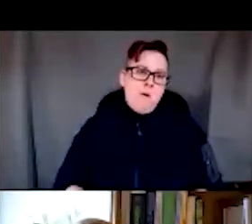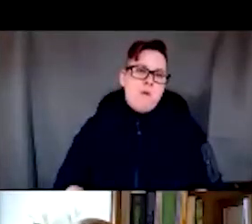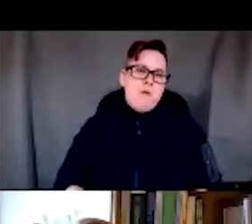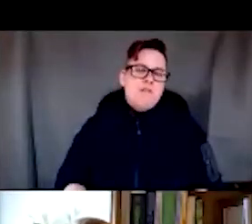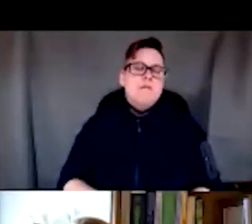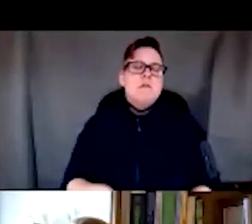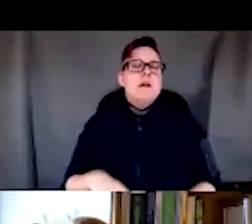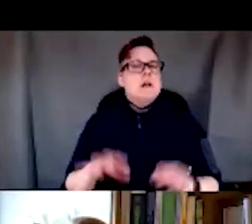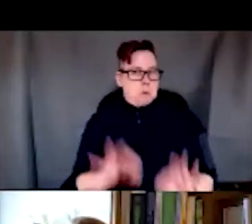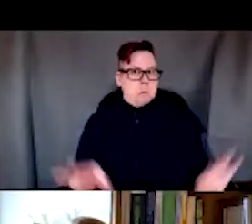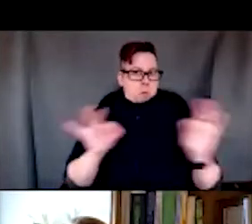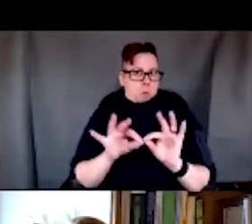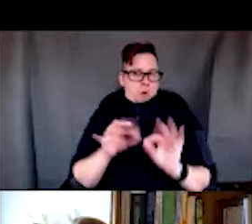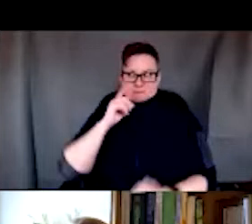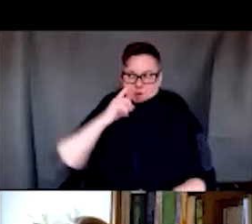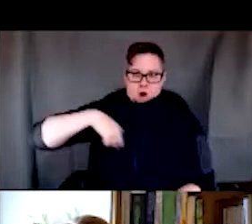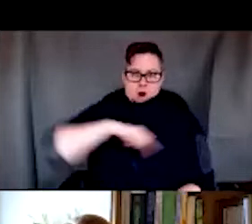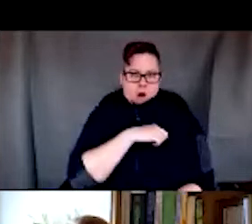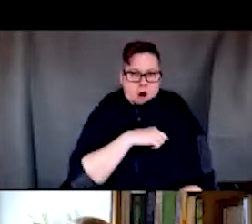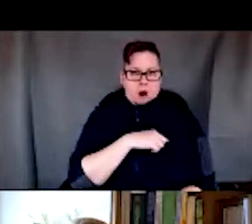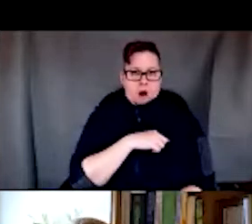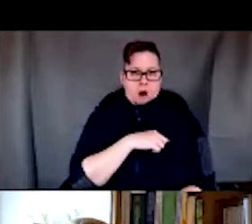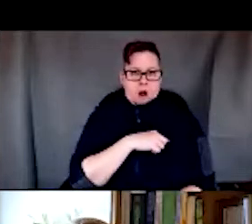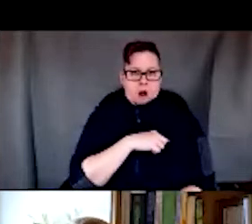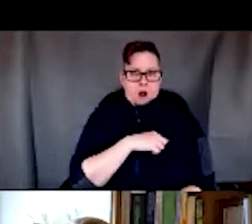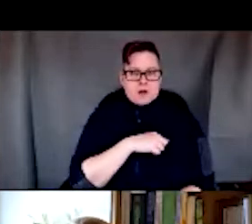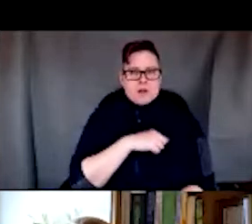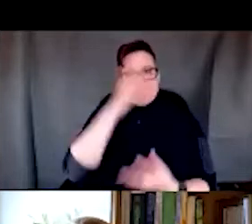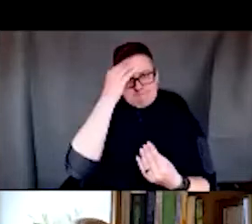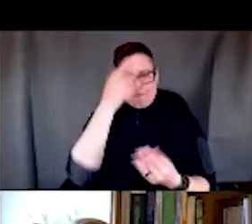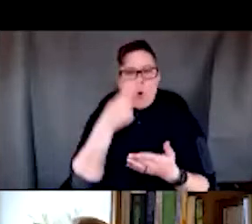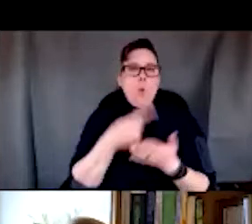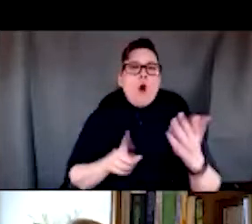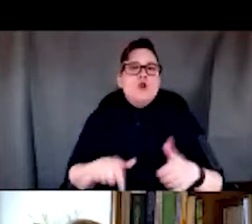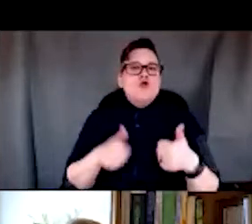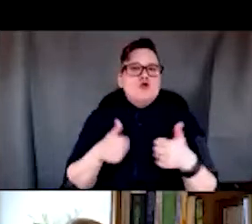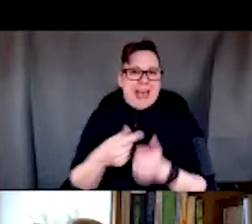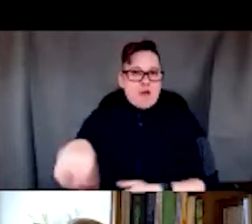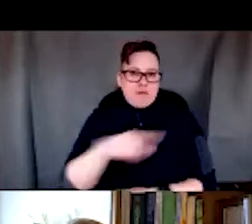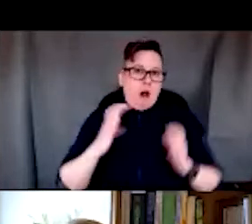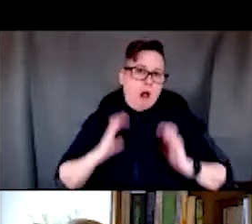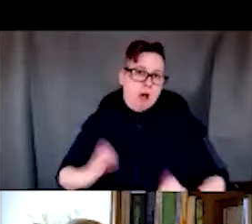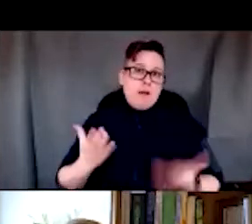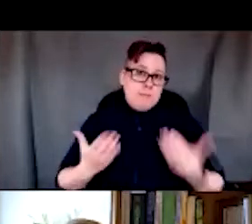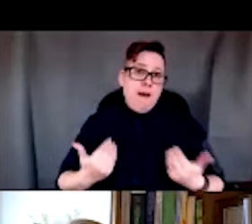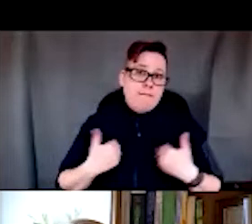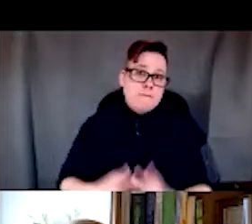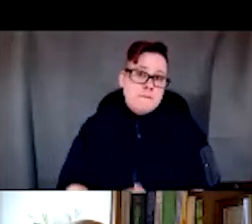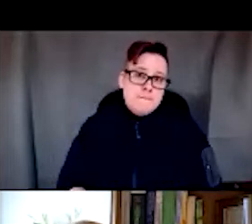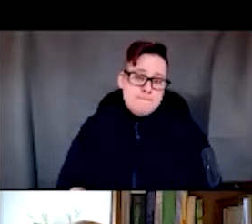all of us to be able to assess what kinds of challenges the clients that we serve might be facing.